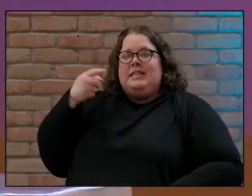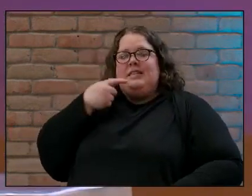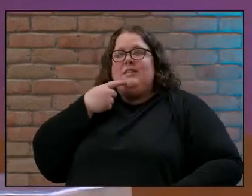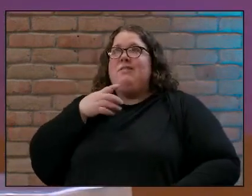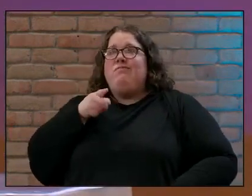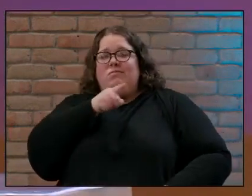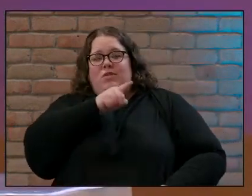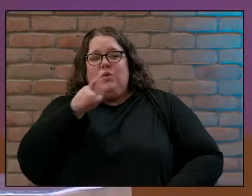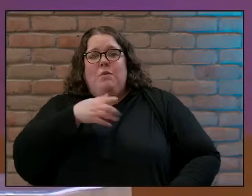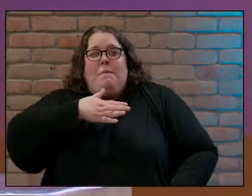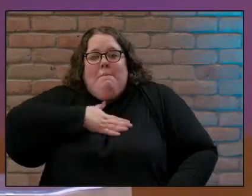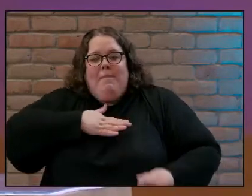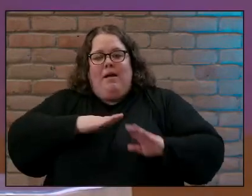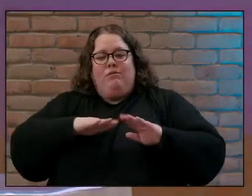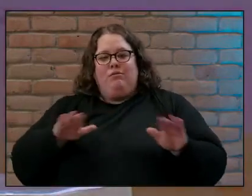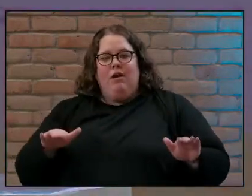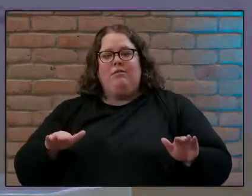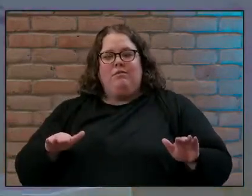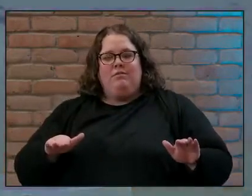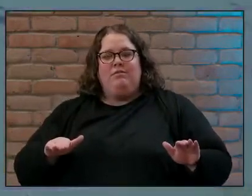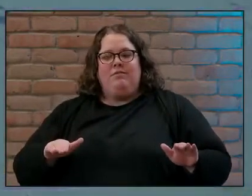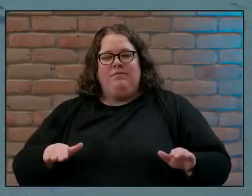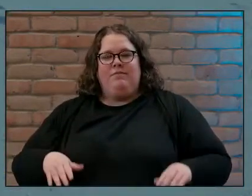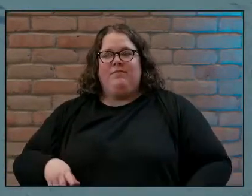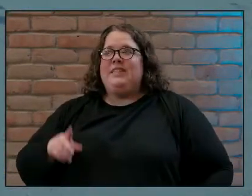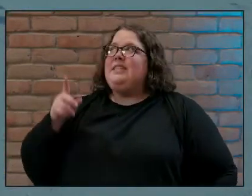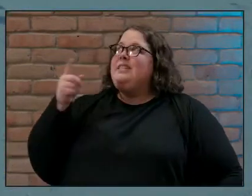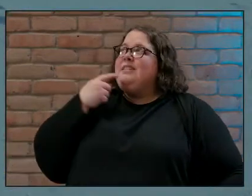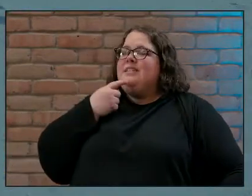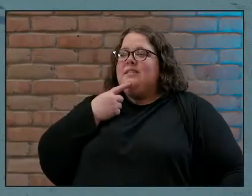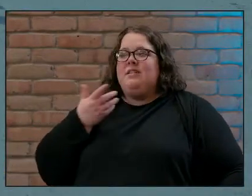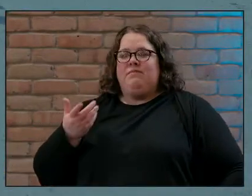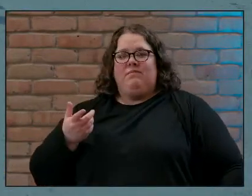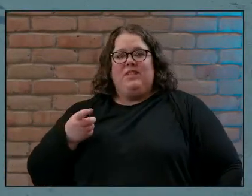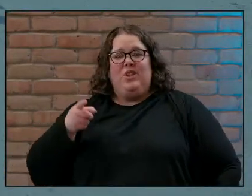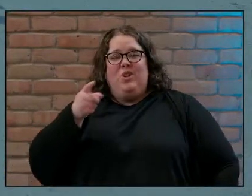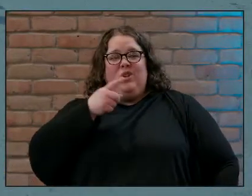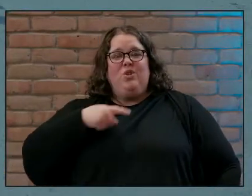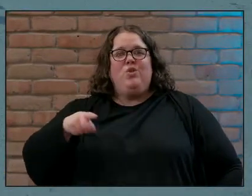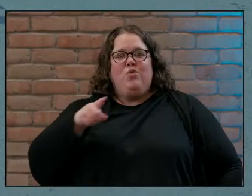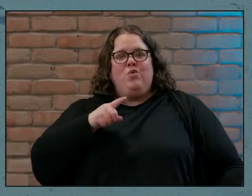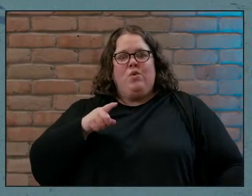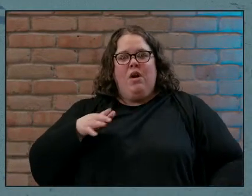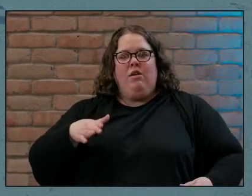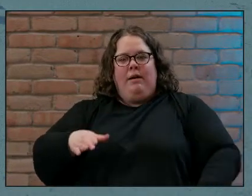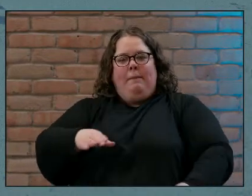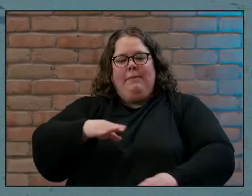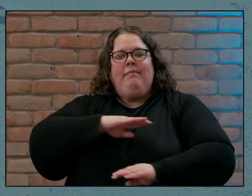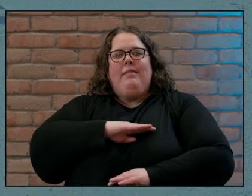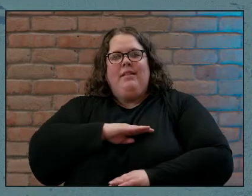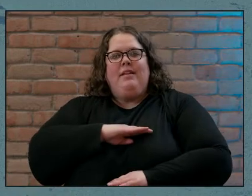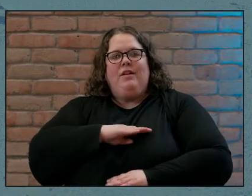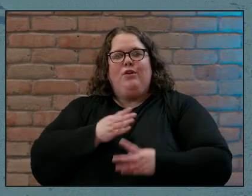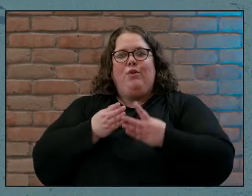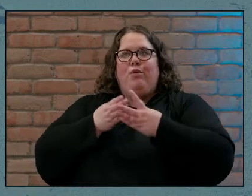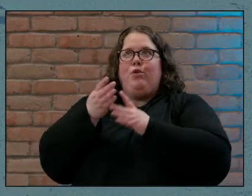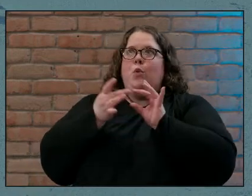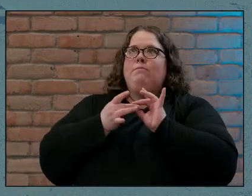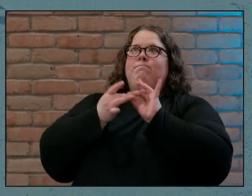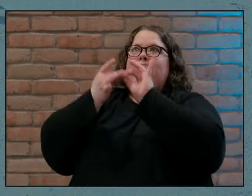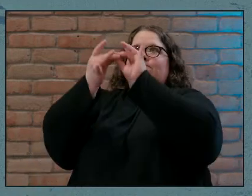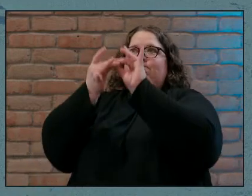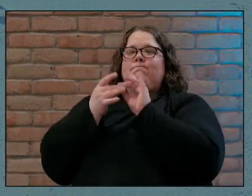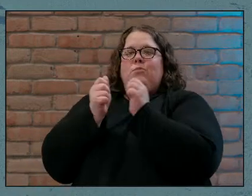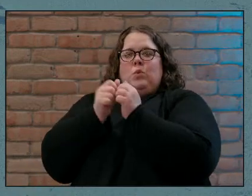he says this look you are complete through your union with Christ you are